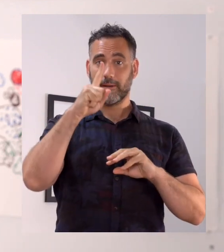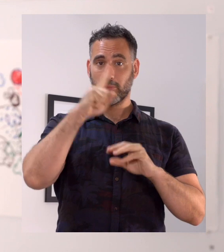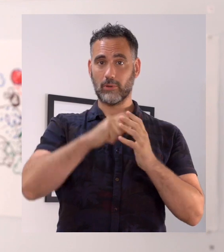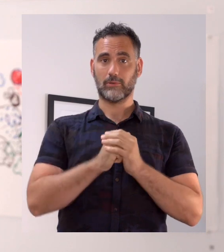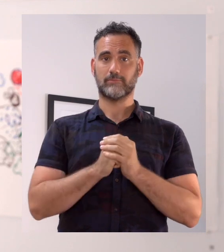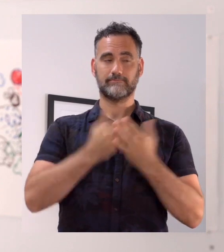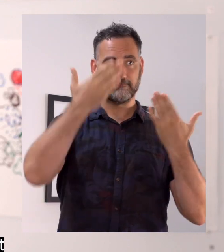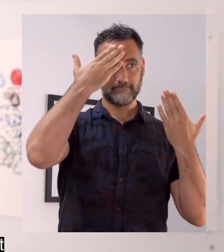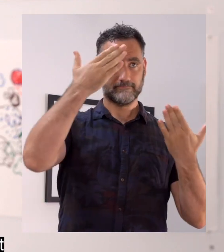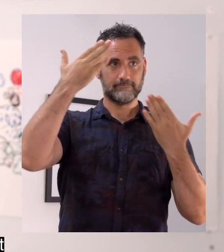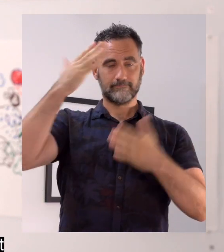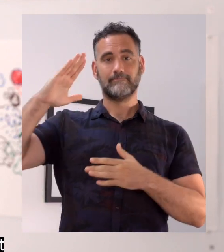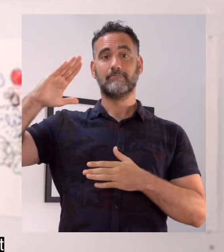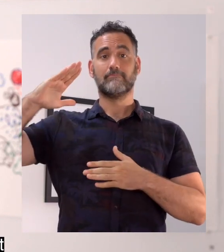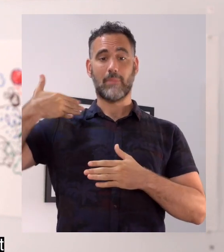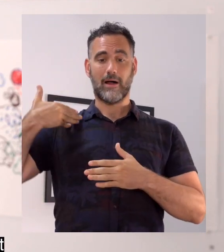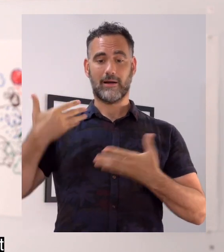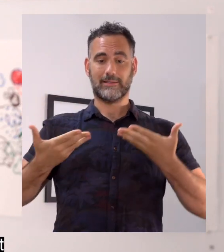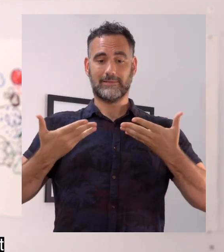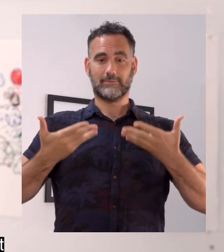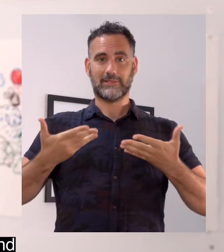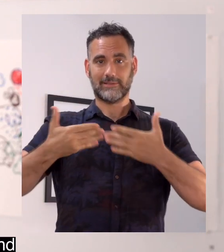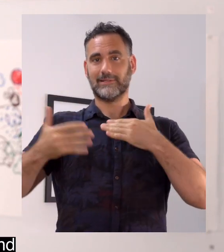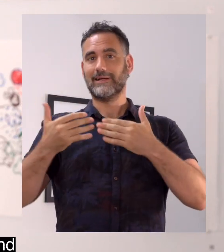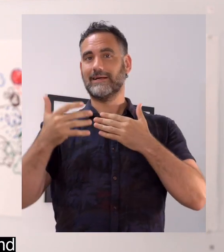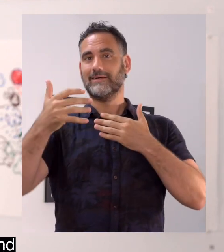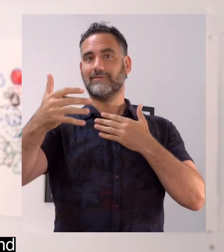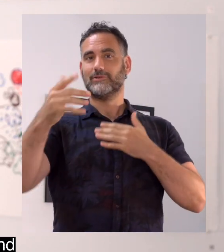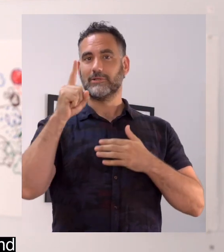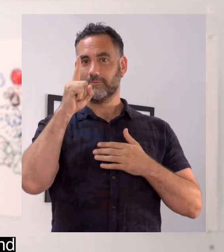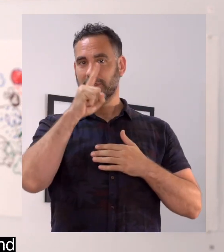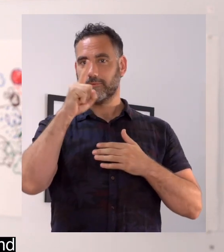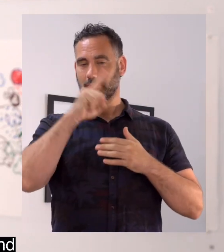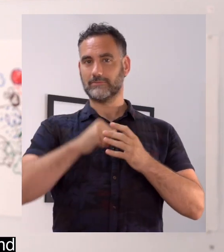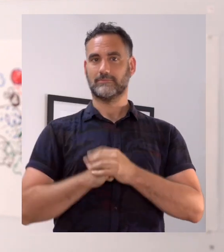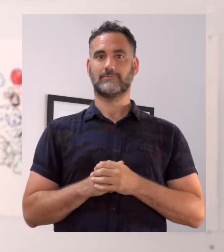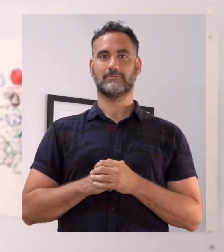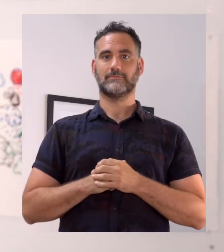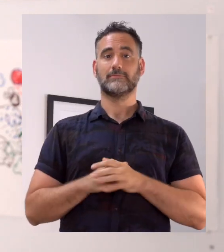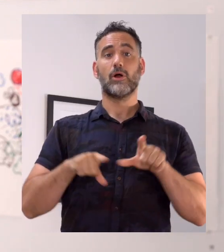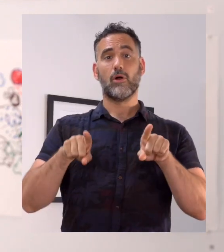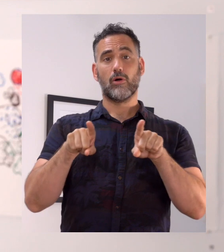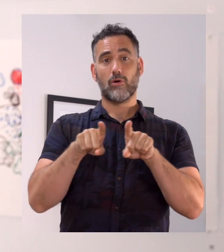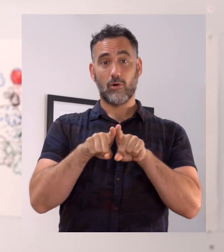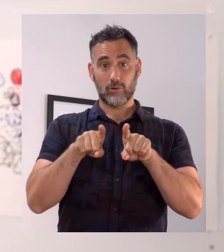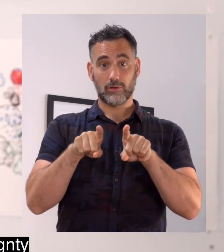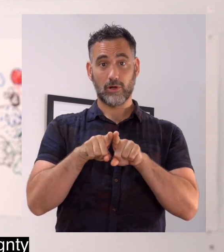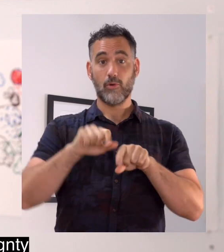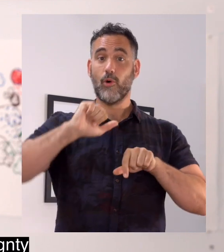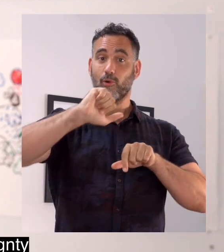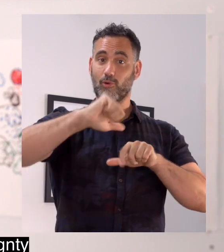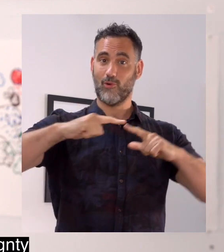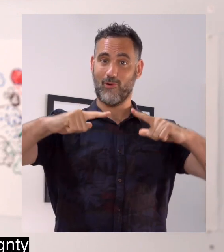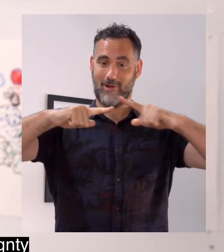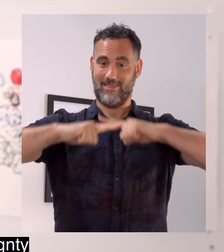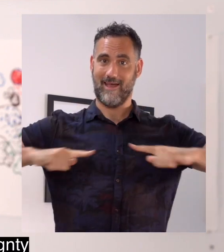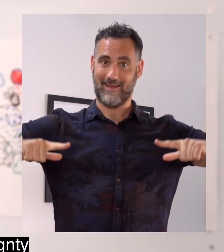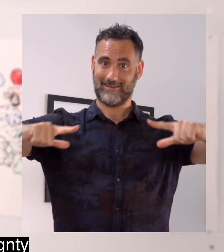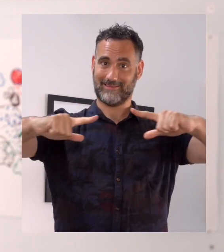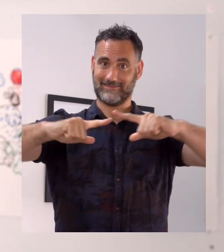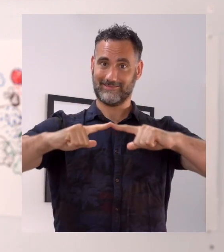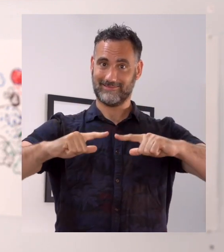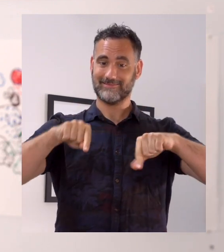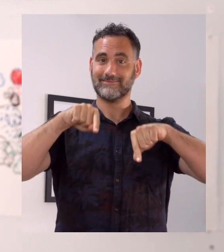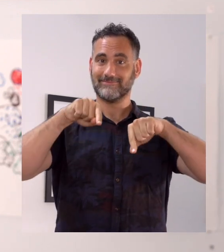future. I'd also like to extend my respect to the traditional owners of the land that you're on today and also acknowledge that